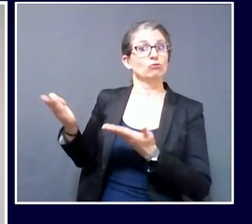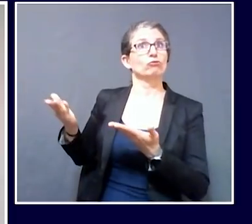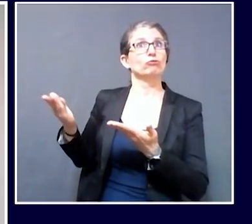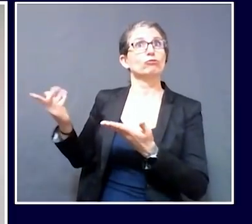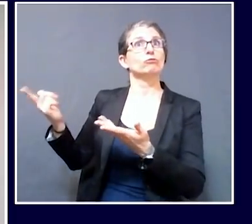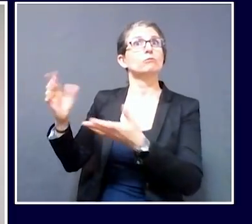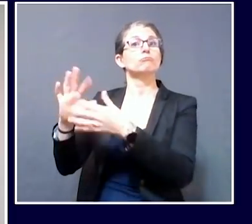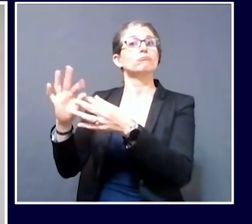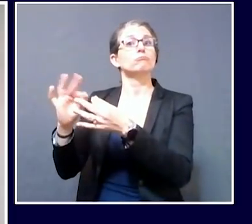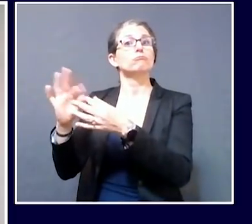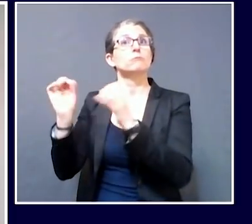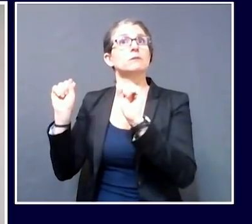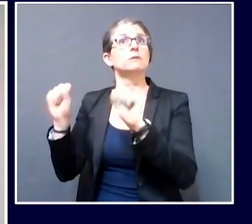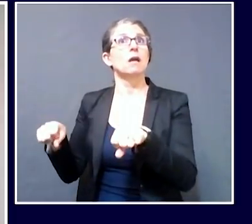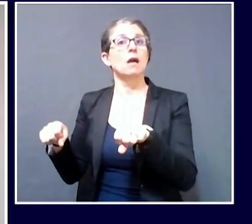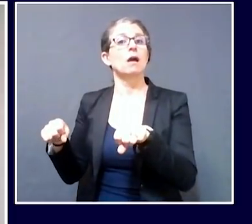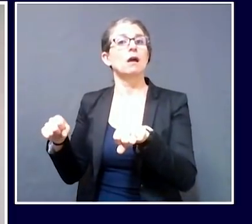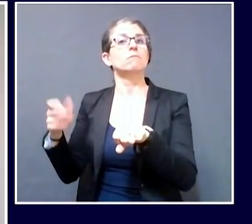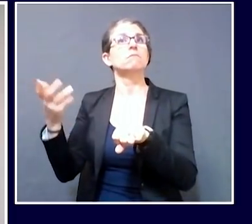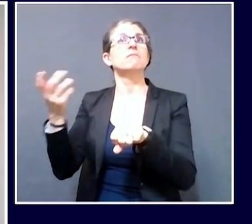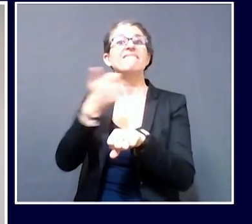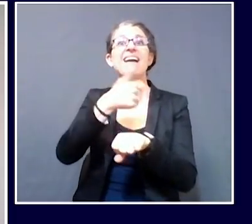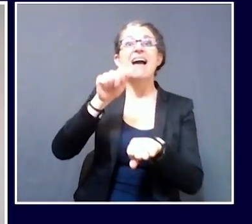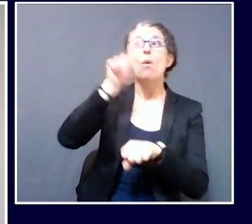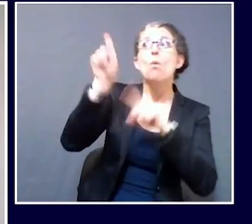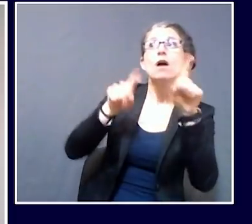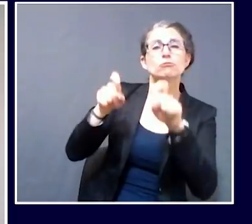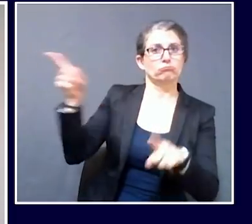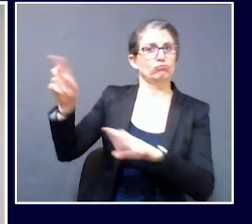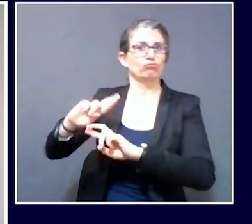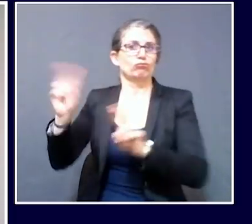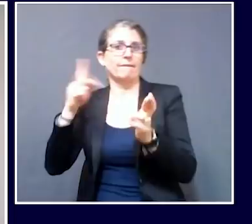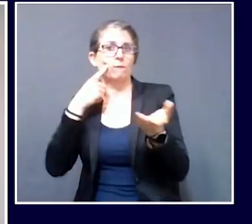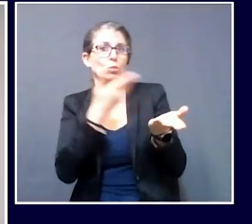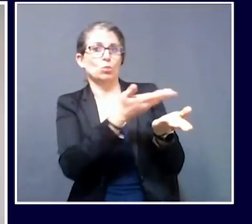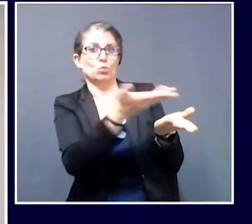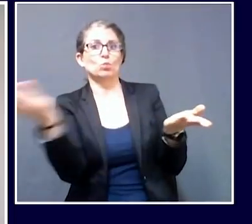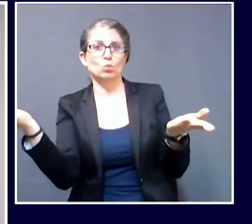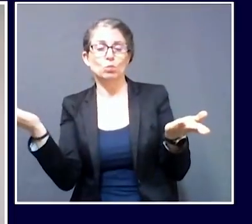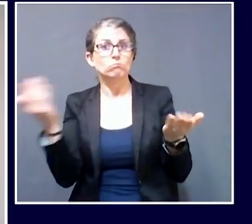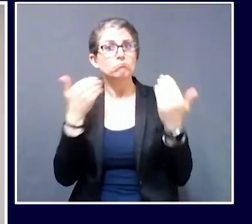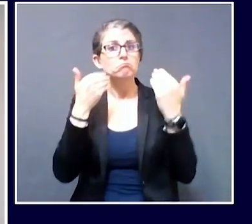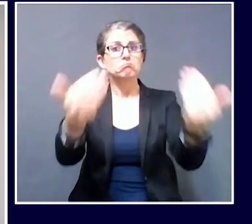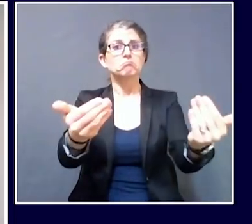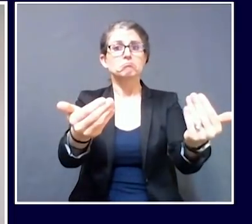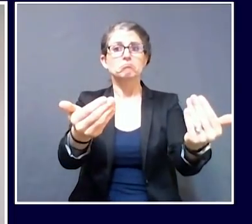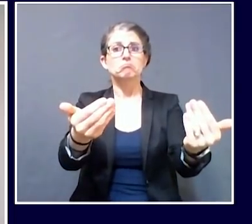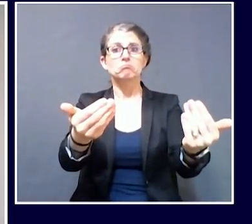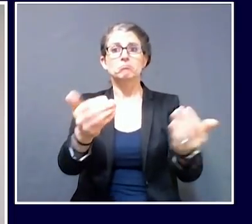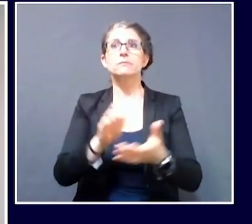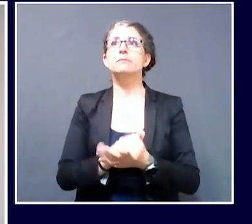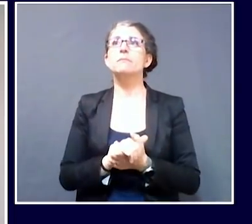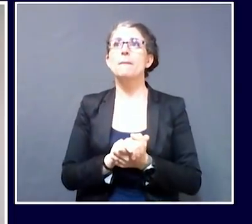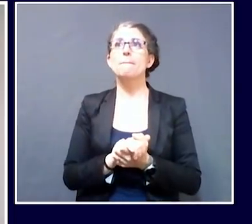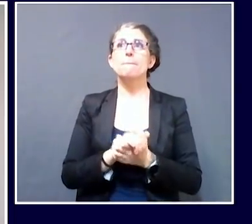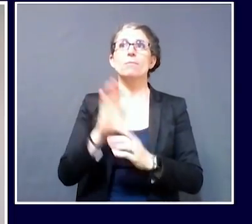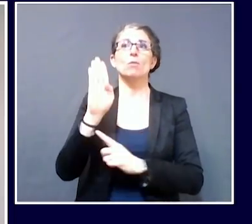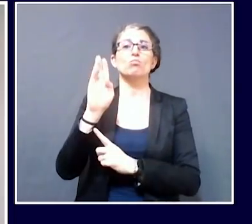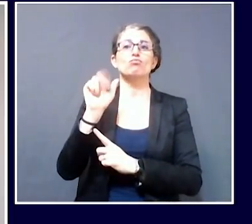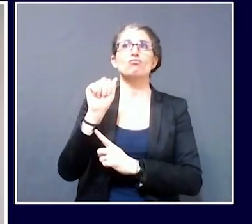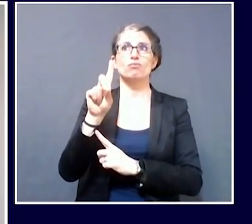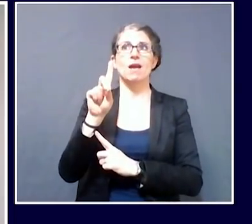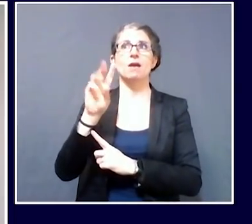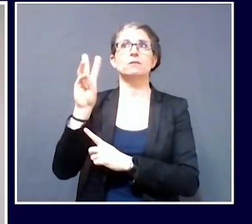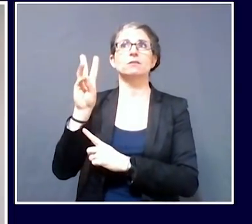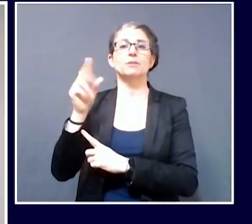turn things over to our colleagues in the media. And today's first question goes to Brad Rogers from WGME. Hi, I've got a